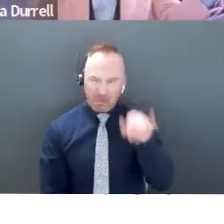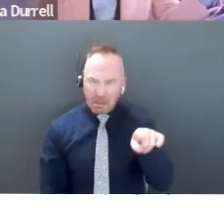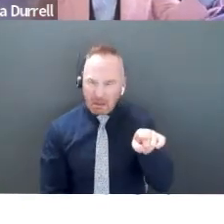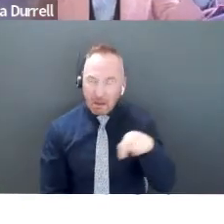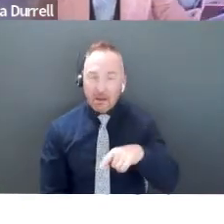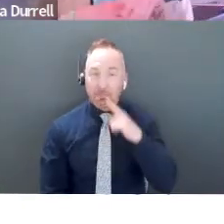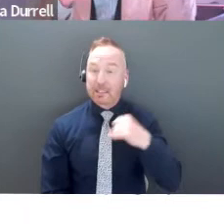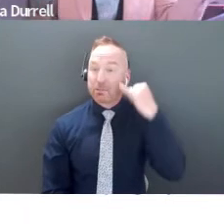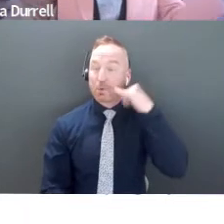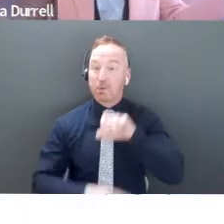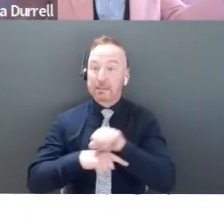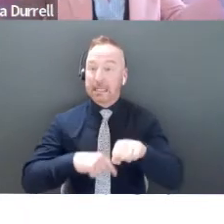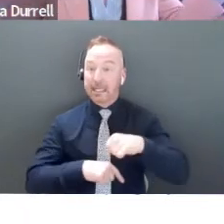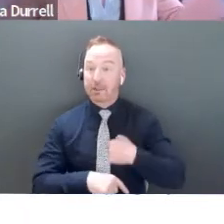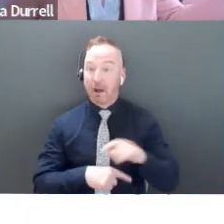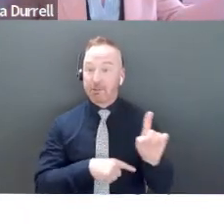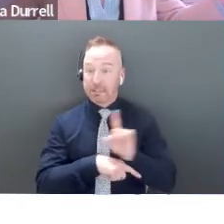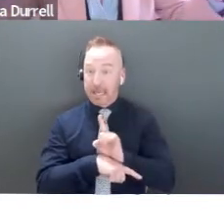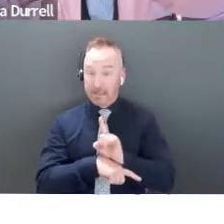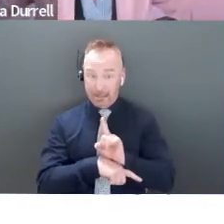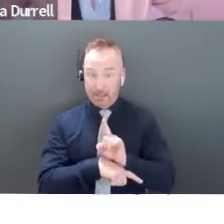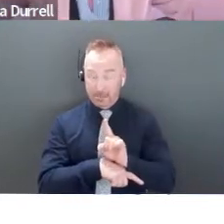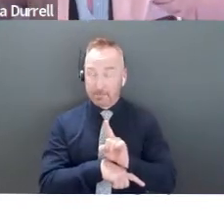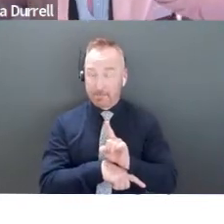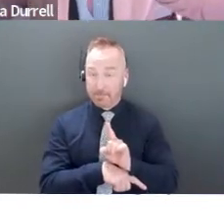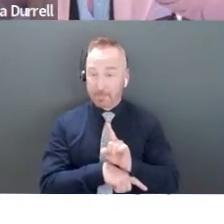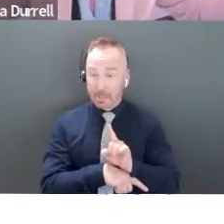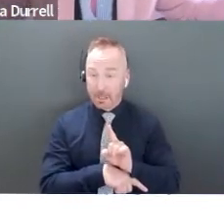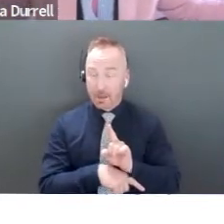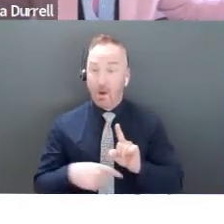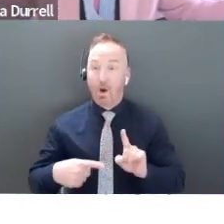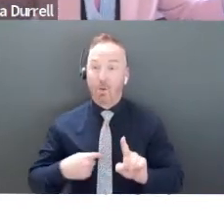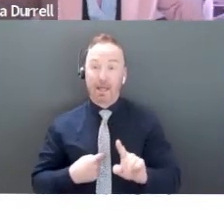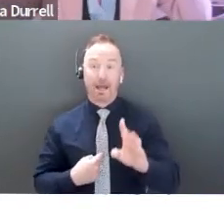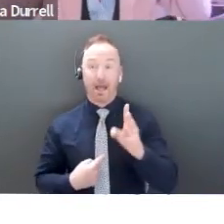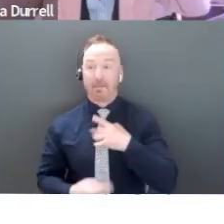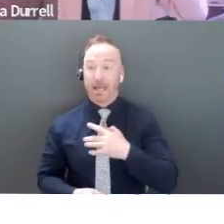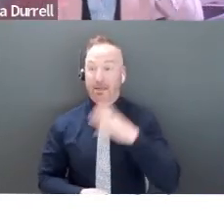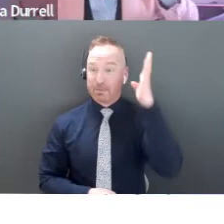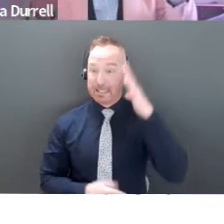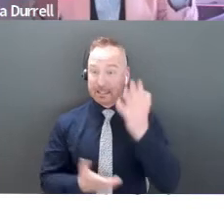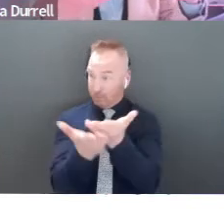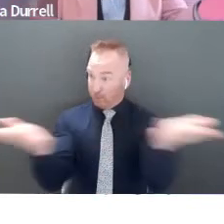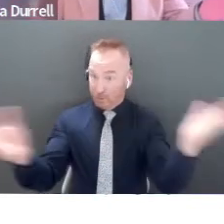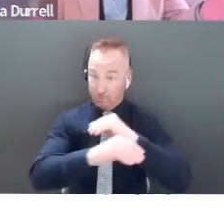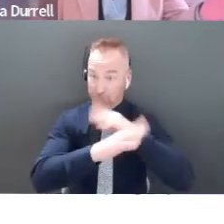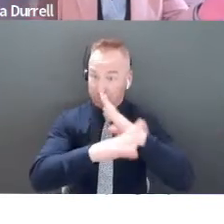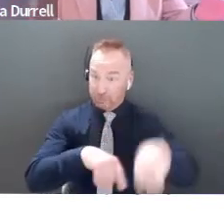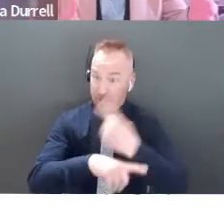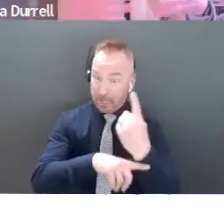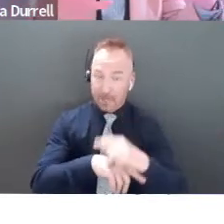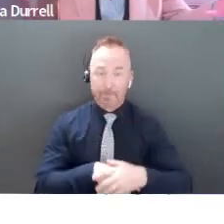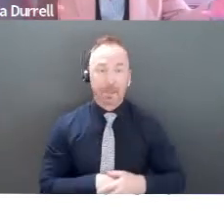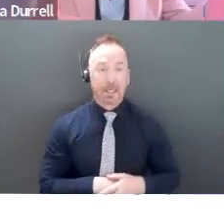you're standing on a stage or when you're in, when you're, when I'm, when I'm speaking to all of you today, the